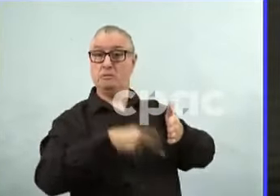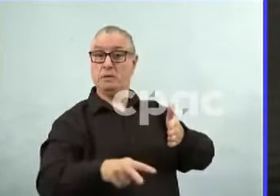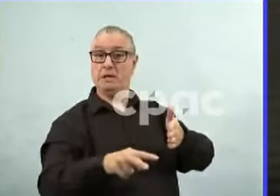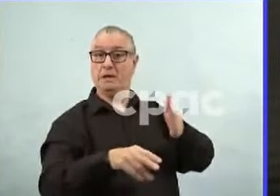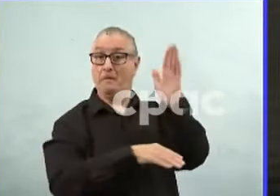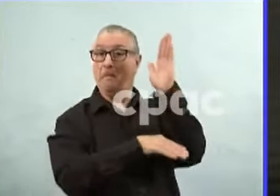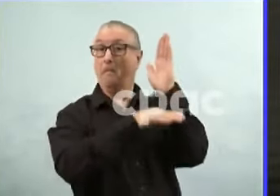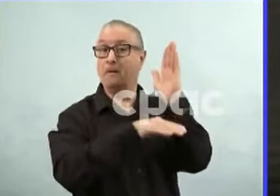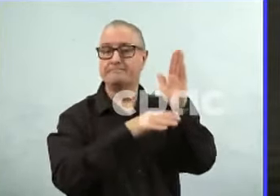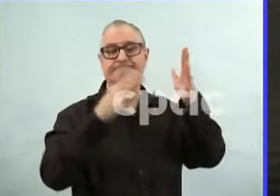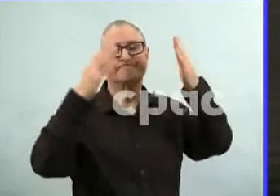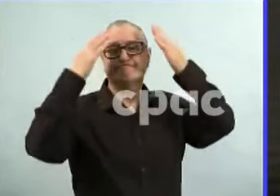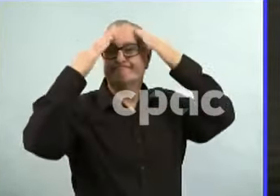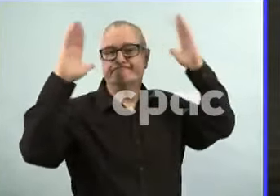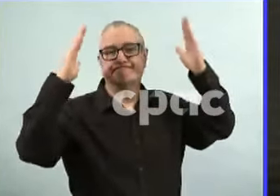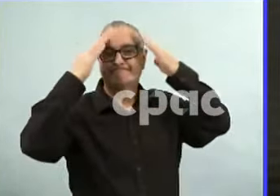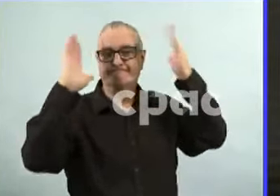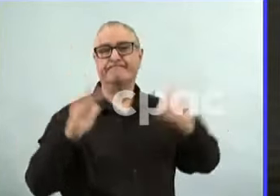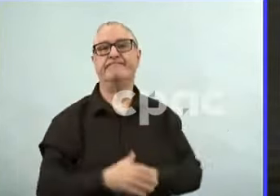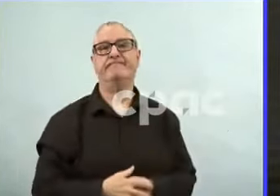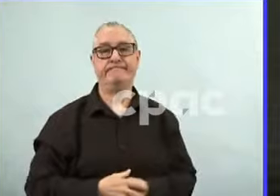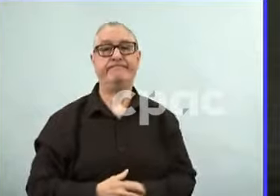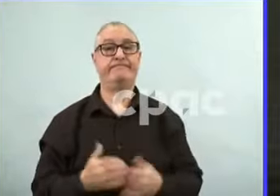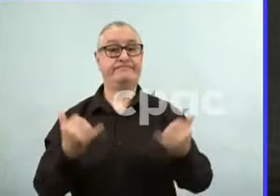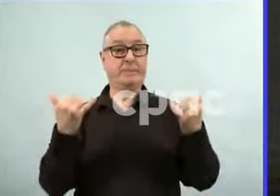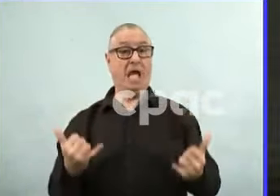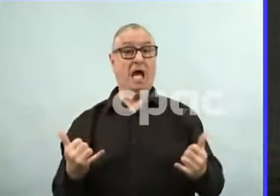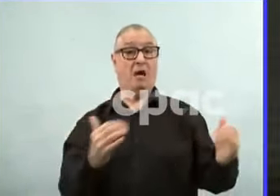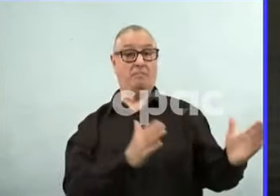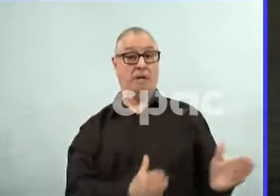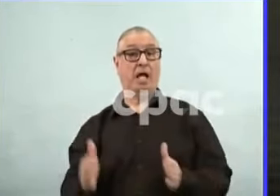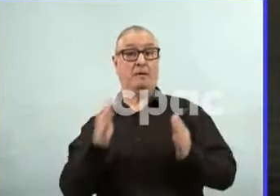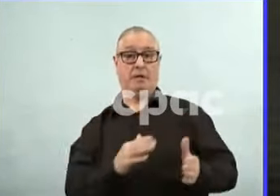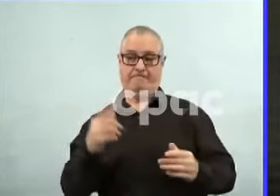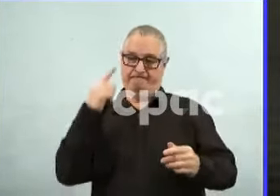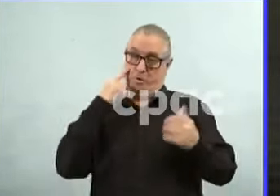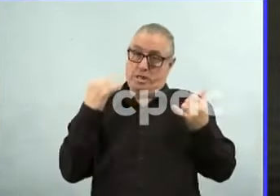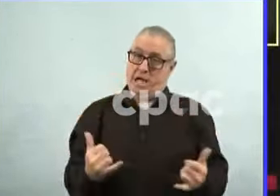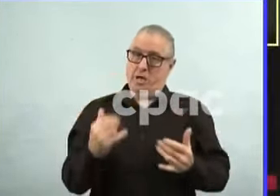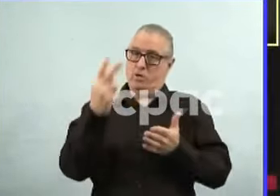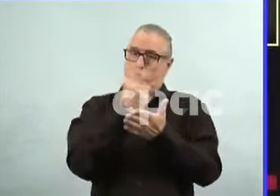look at it in two-week increments at this point to see how the orders change.